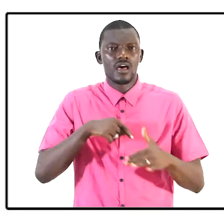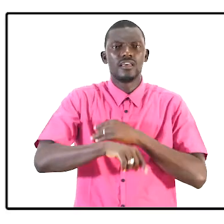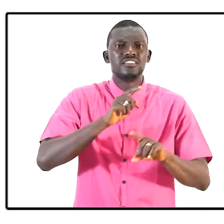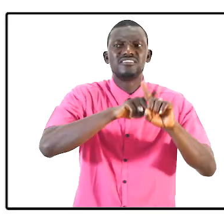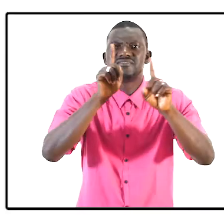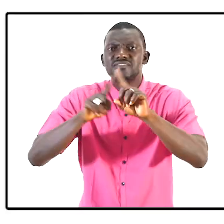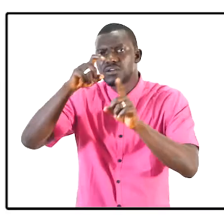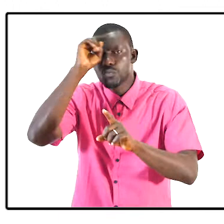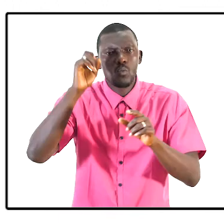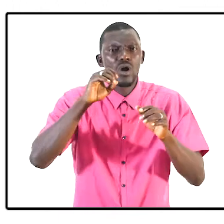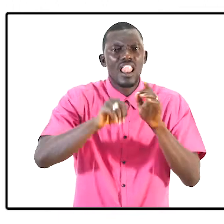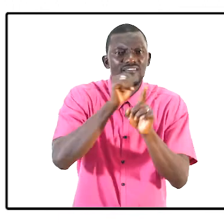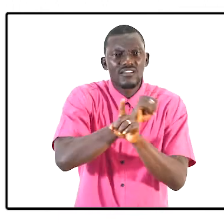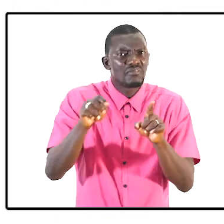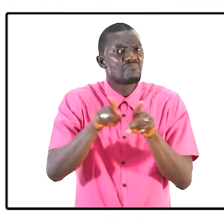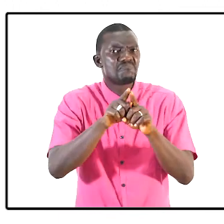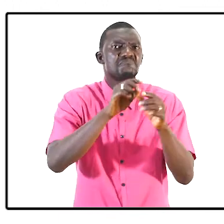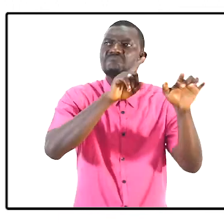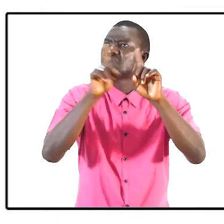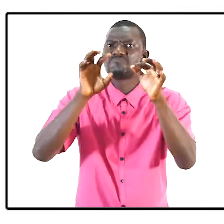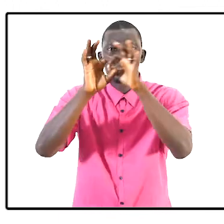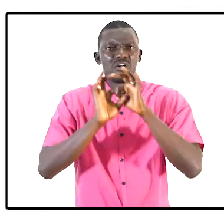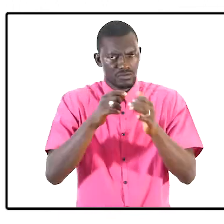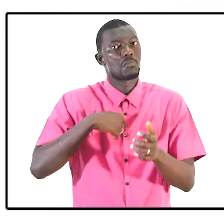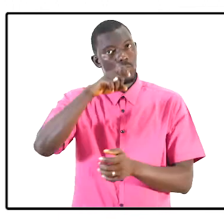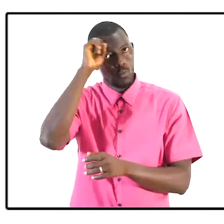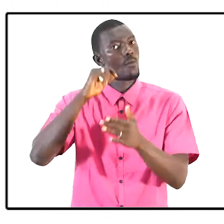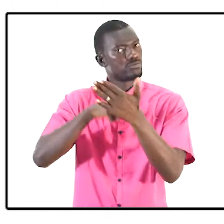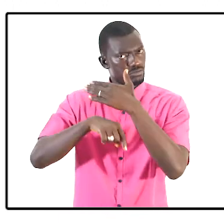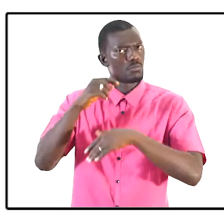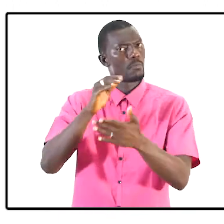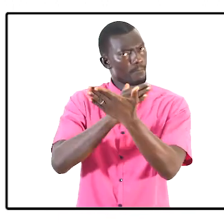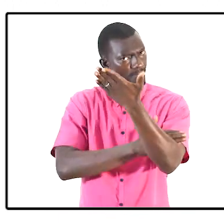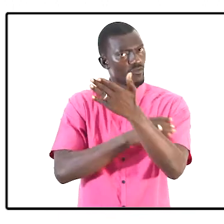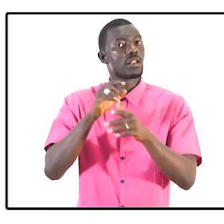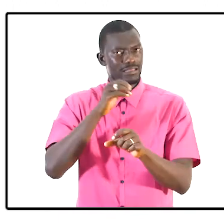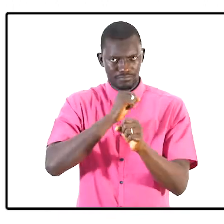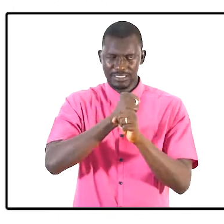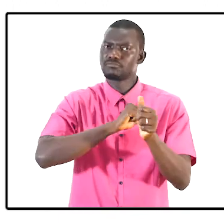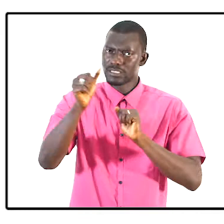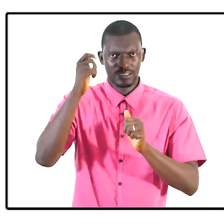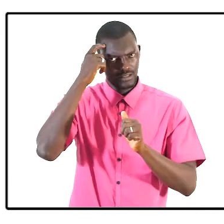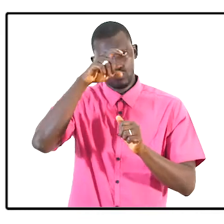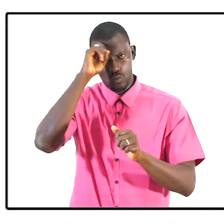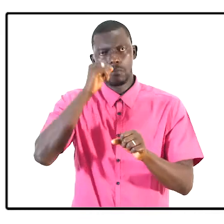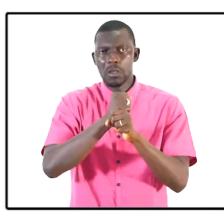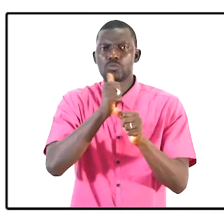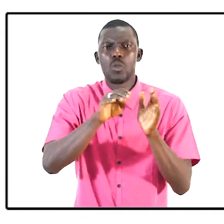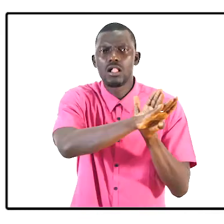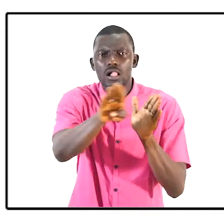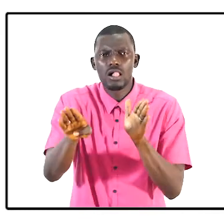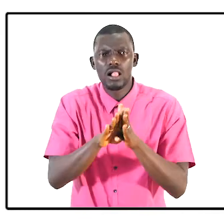In a diverse work environment such as exists in the organization that I work, it is important that we create a level playing field